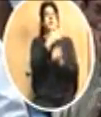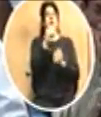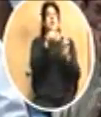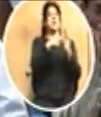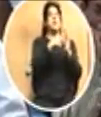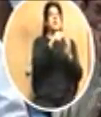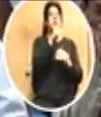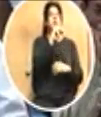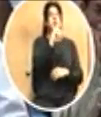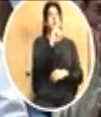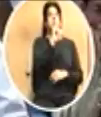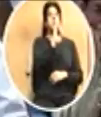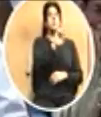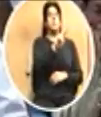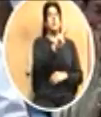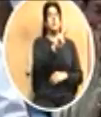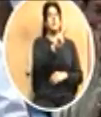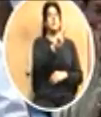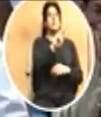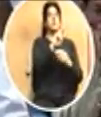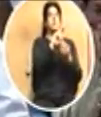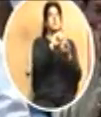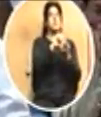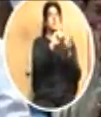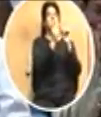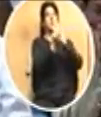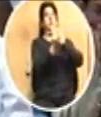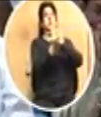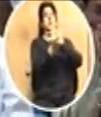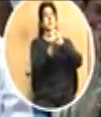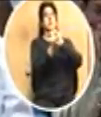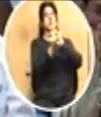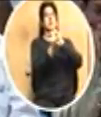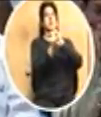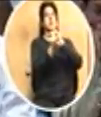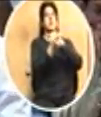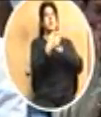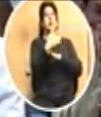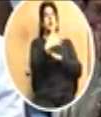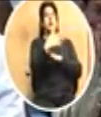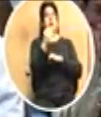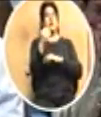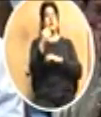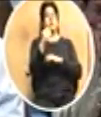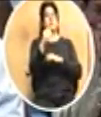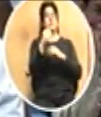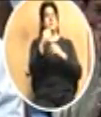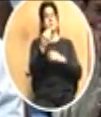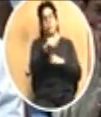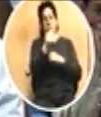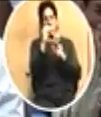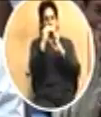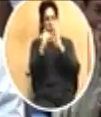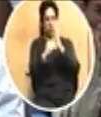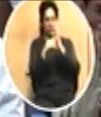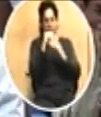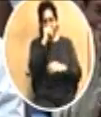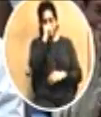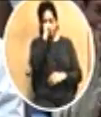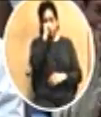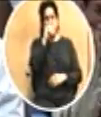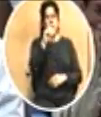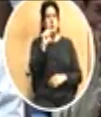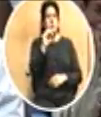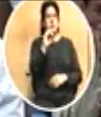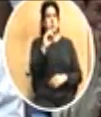overturned in a subsequent ordinance. In other words, the